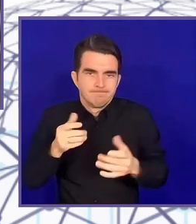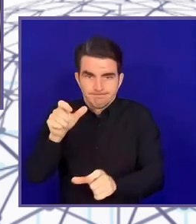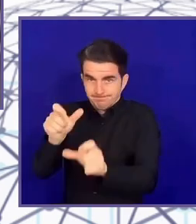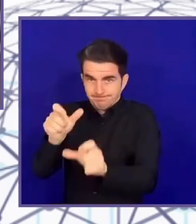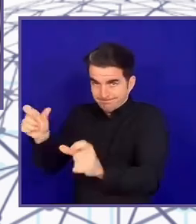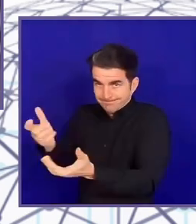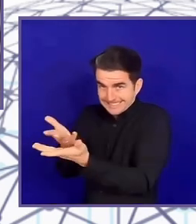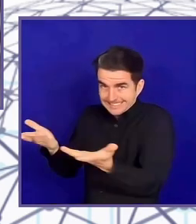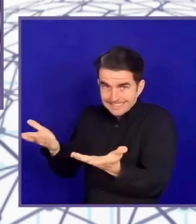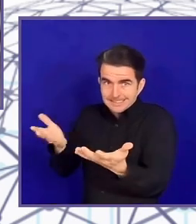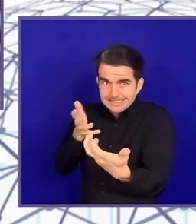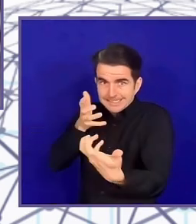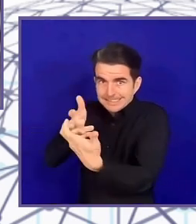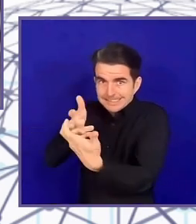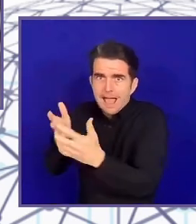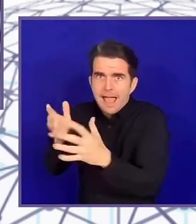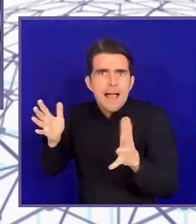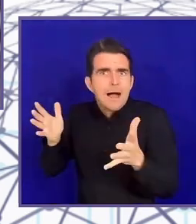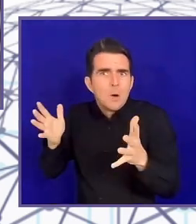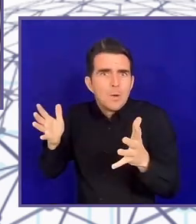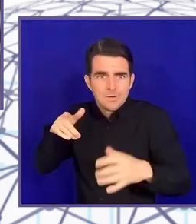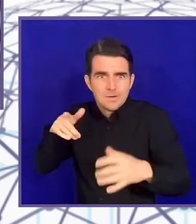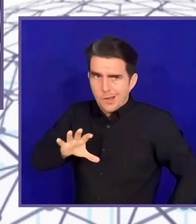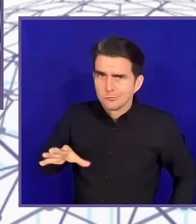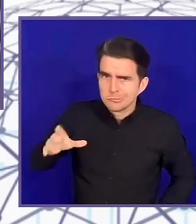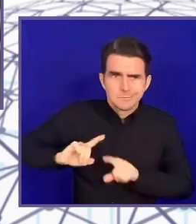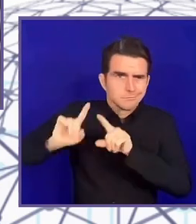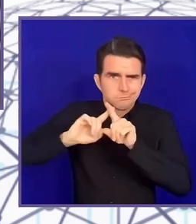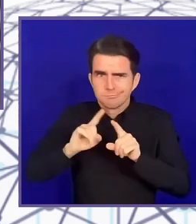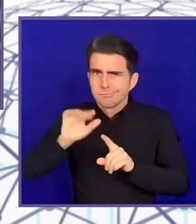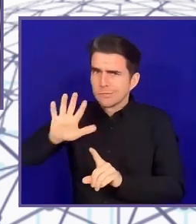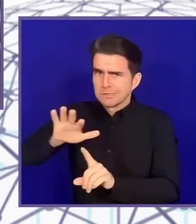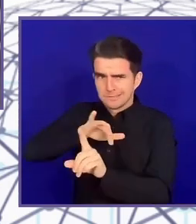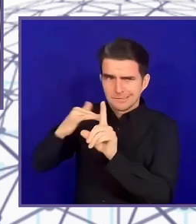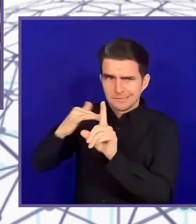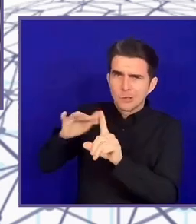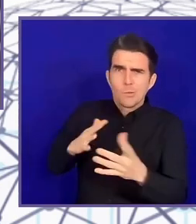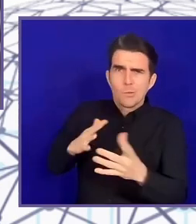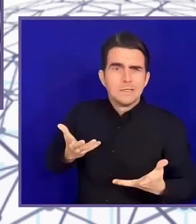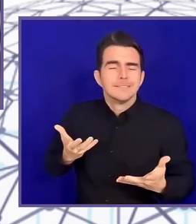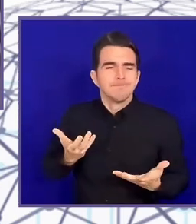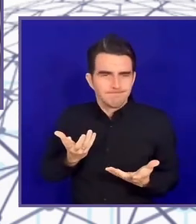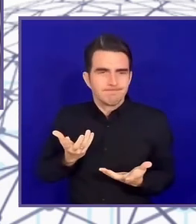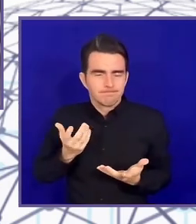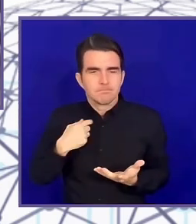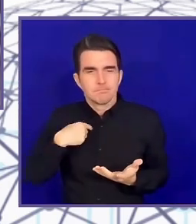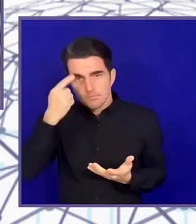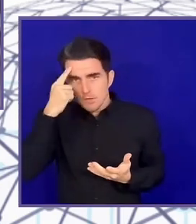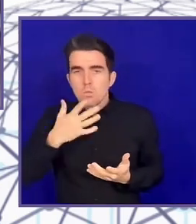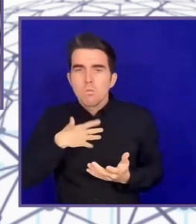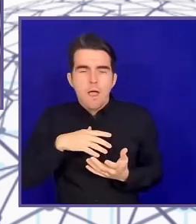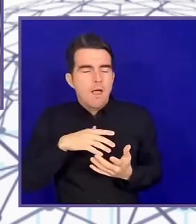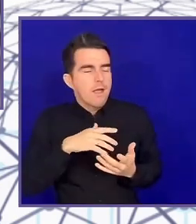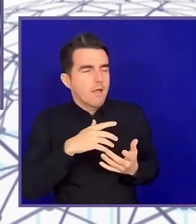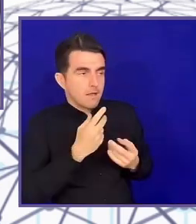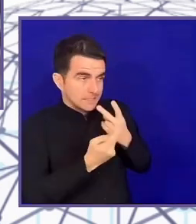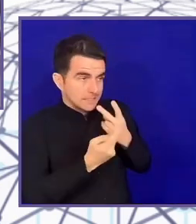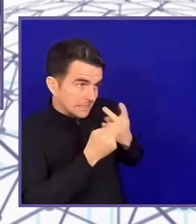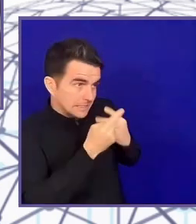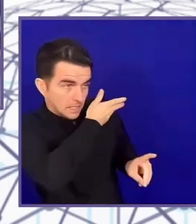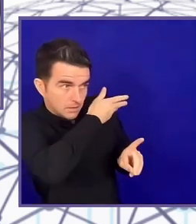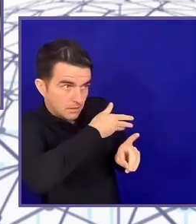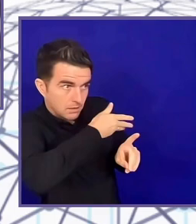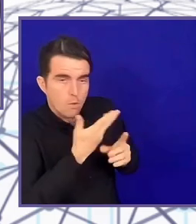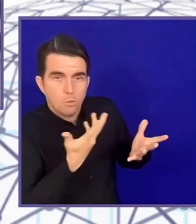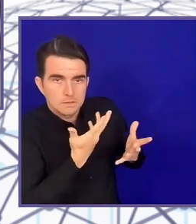world, we have this valley of death. We've got a great idea. People normally back you, they give you £10,000 prizes, you keep going, you keep going. But you really need probably about